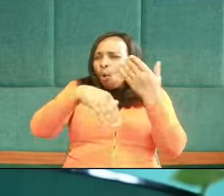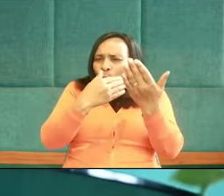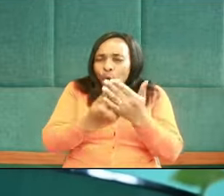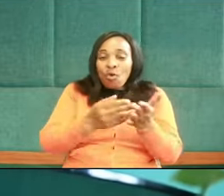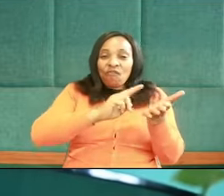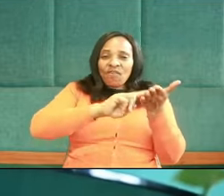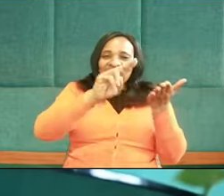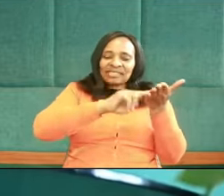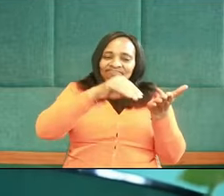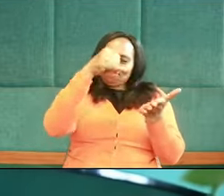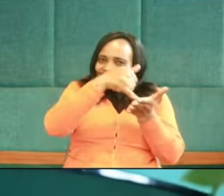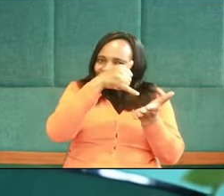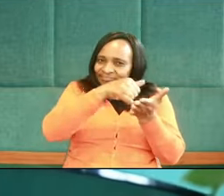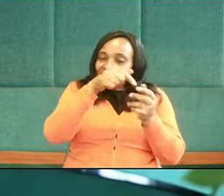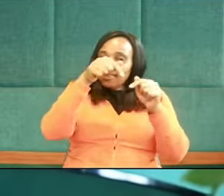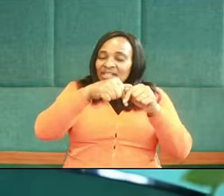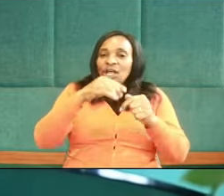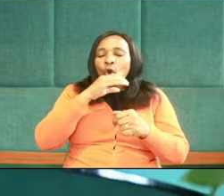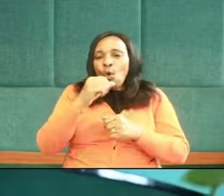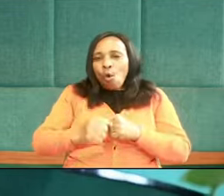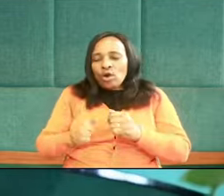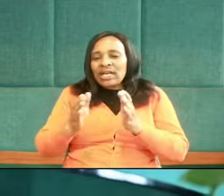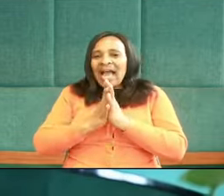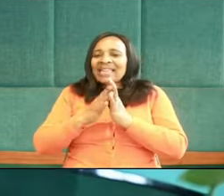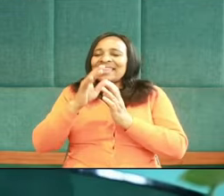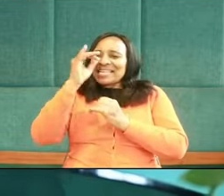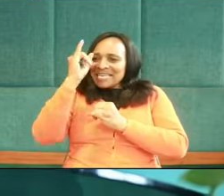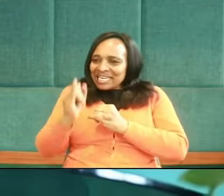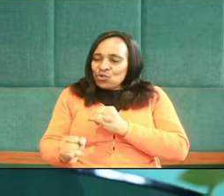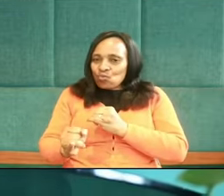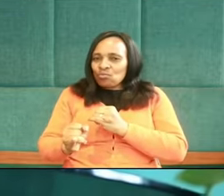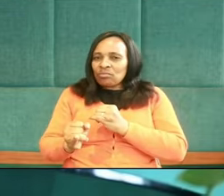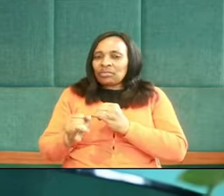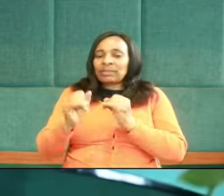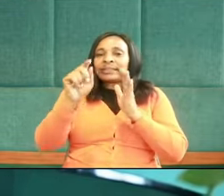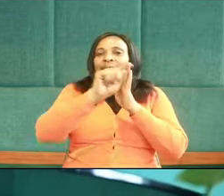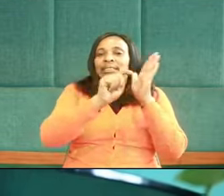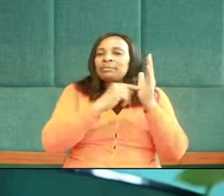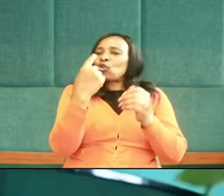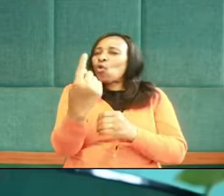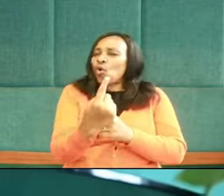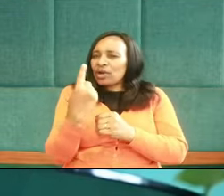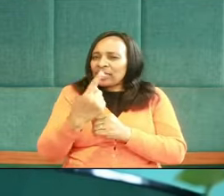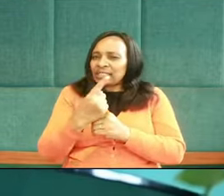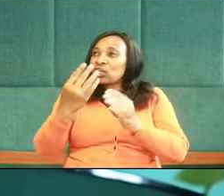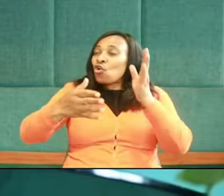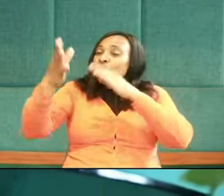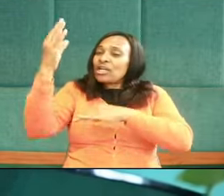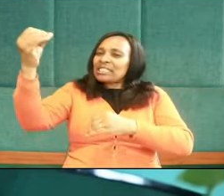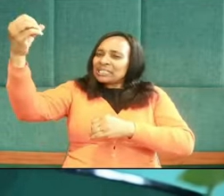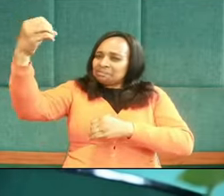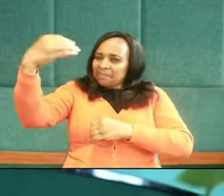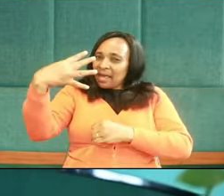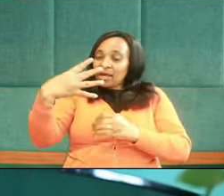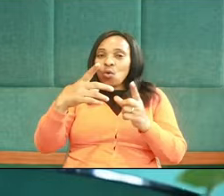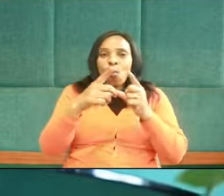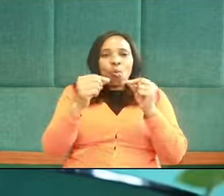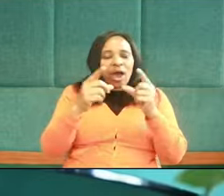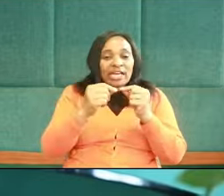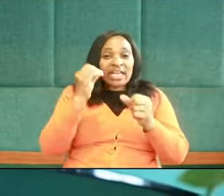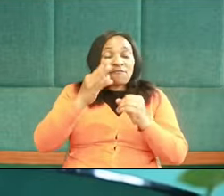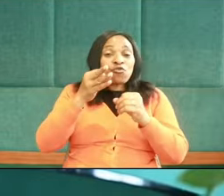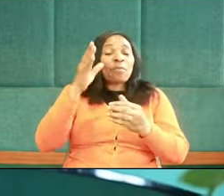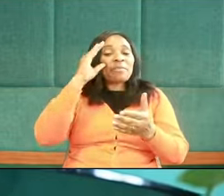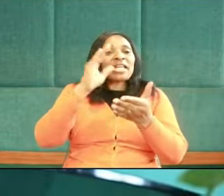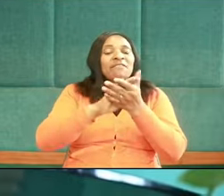comprising the Old and the New Testaments only is God's inspired Word. If you